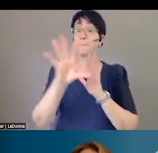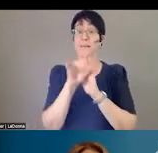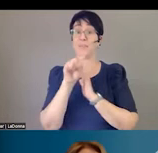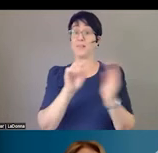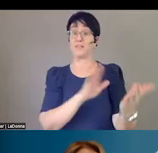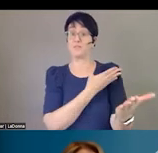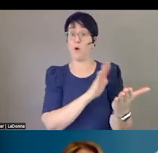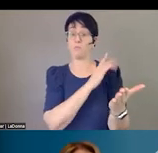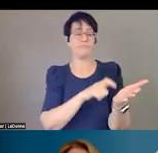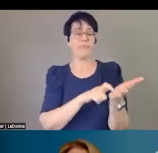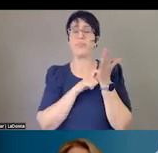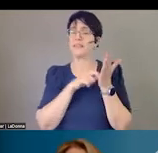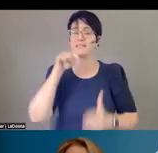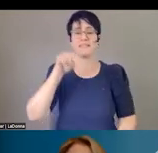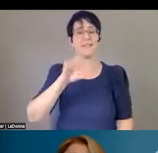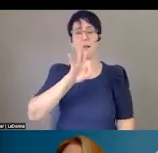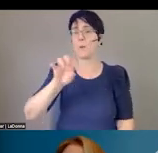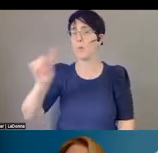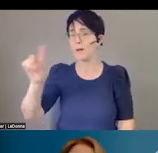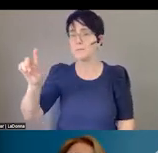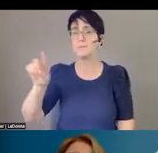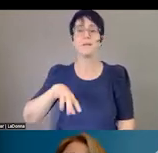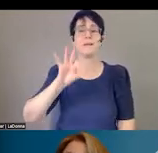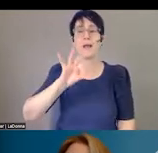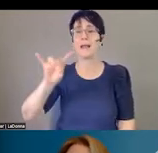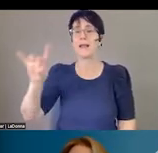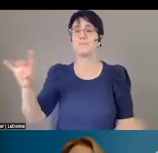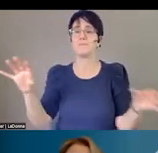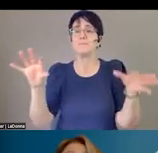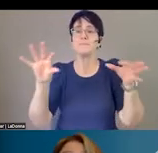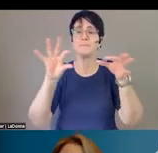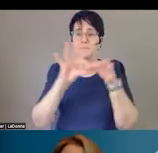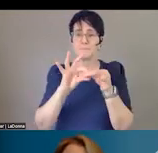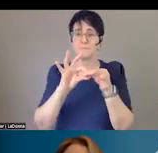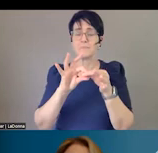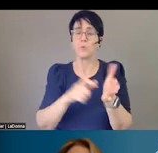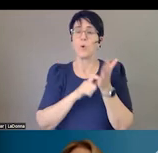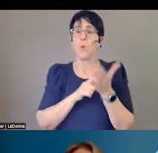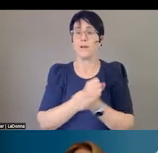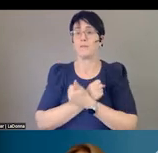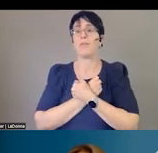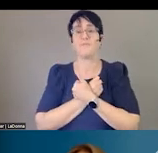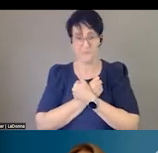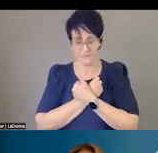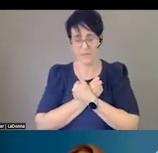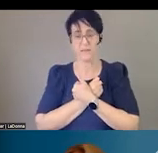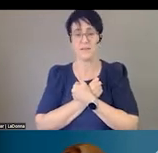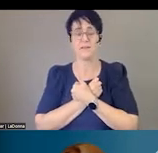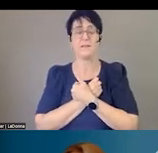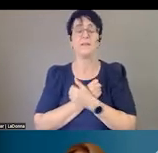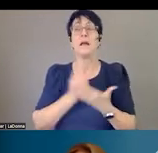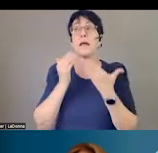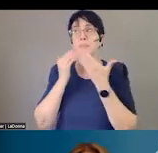you're not dating or with your 911, I want to encourage you to ask them out. So we were in a room, thanks to our